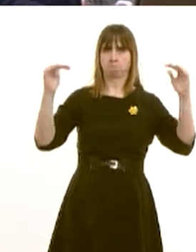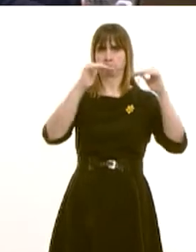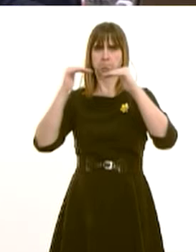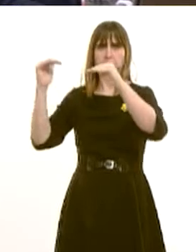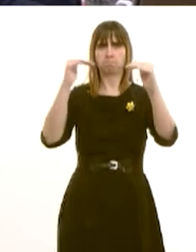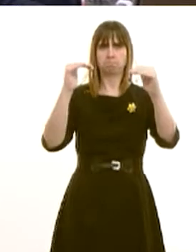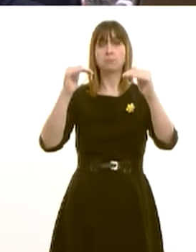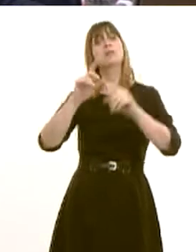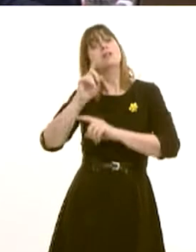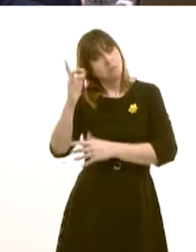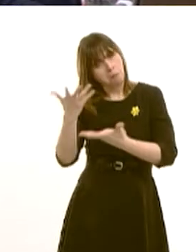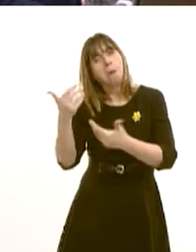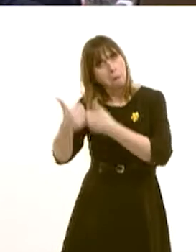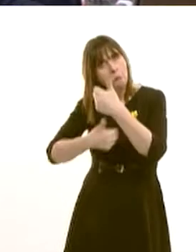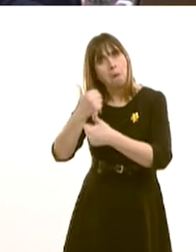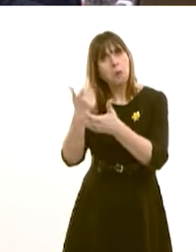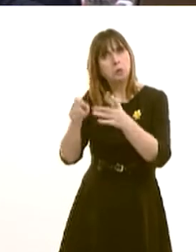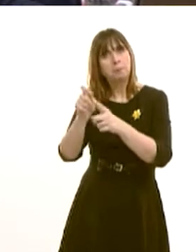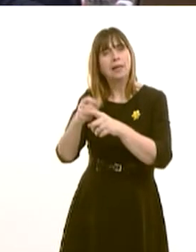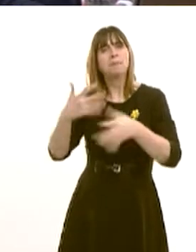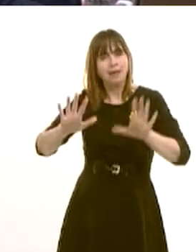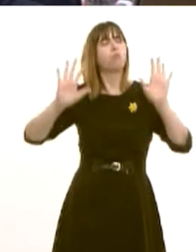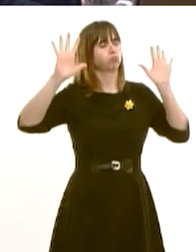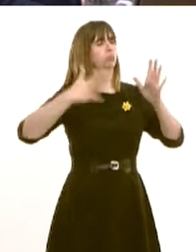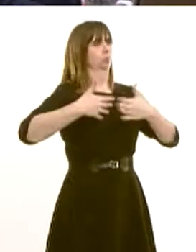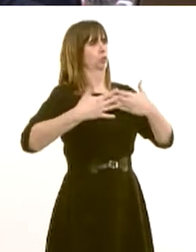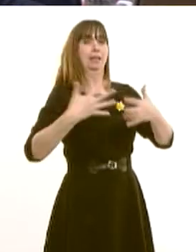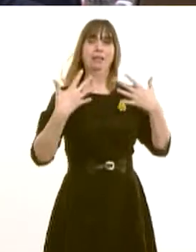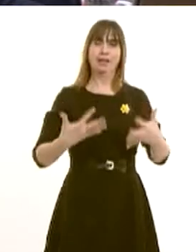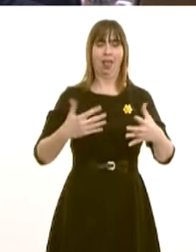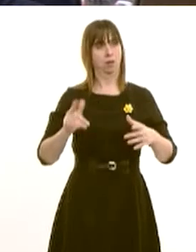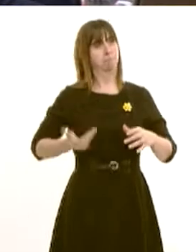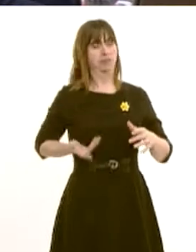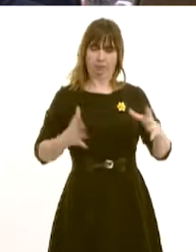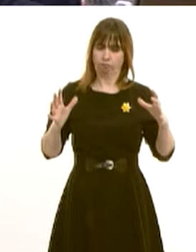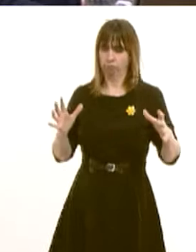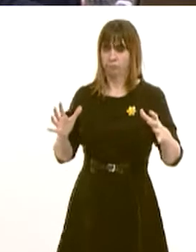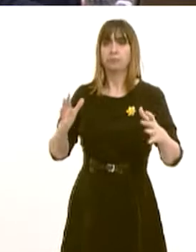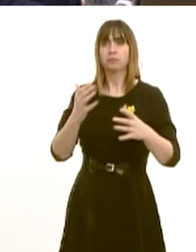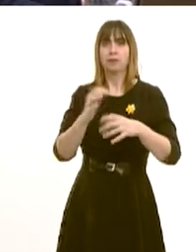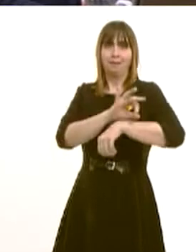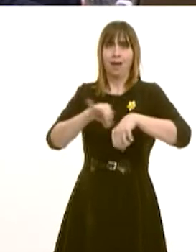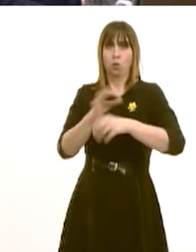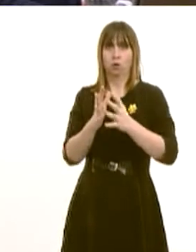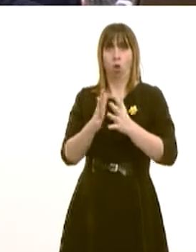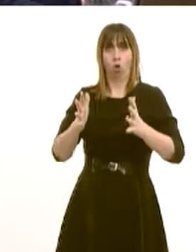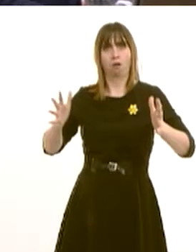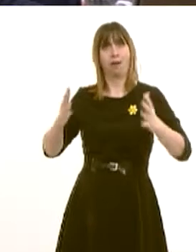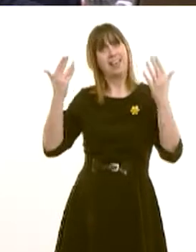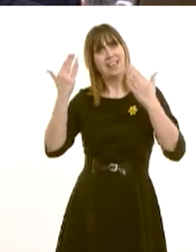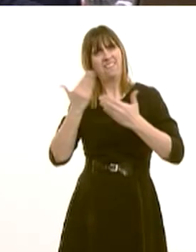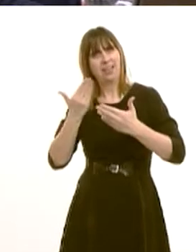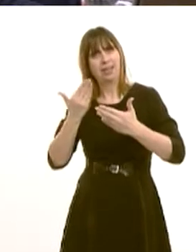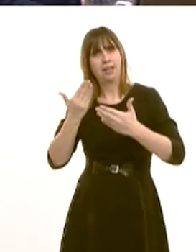the profession has responded to that. We've seen more GP surgeries now open during core hours. We're seeing more open in the evenings.